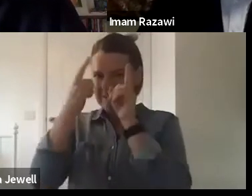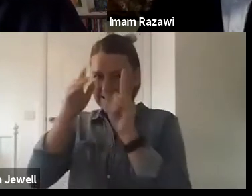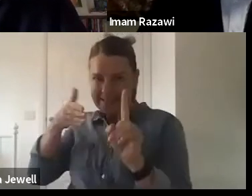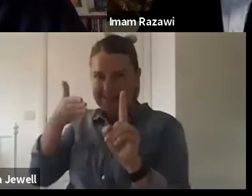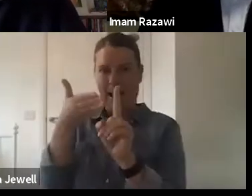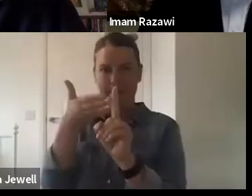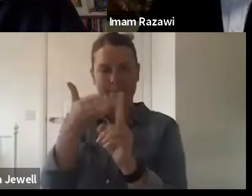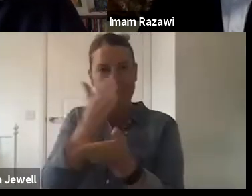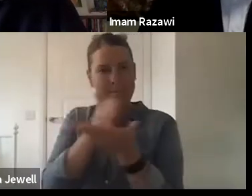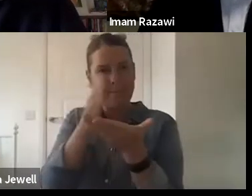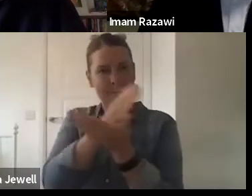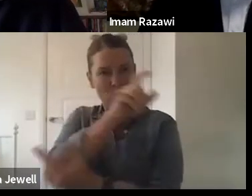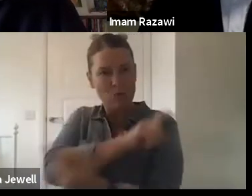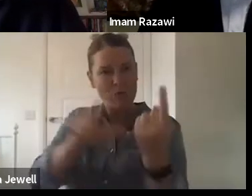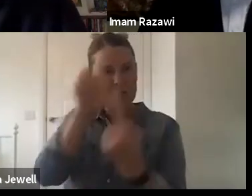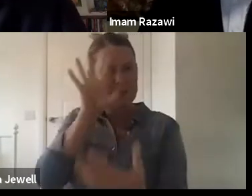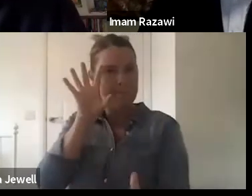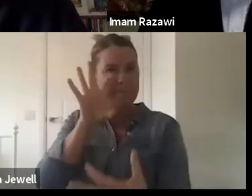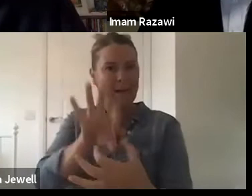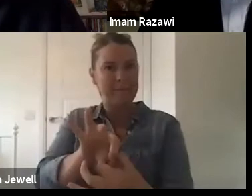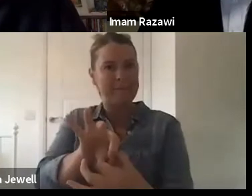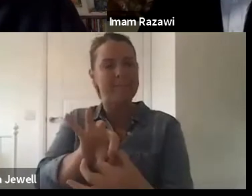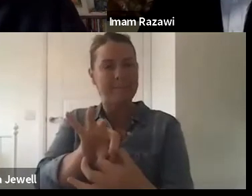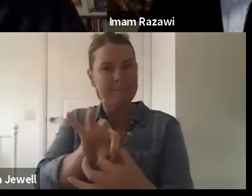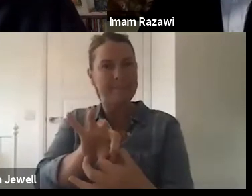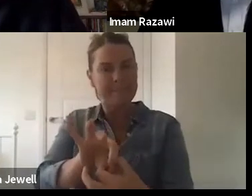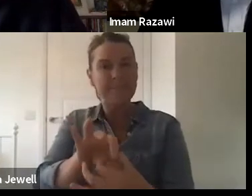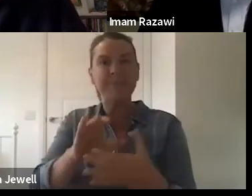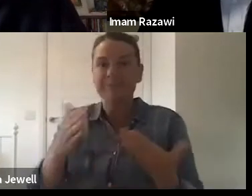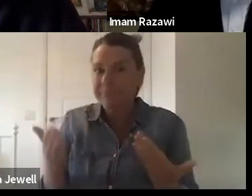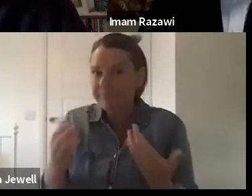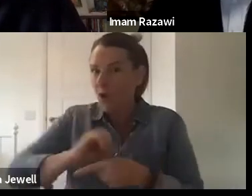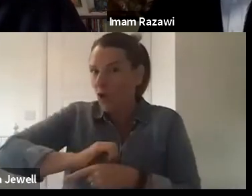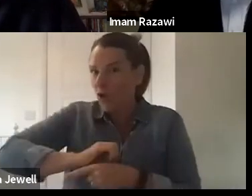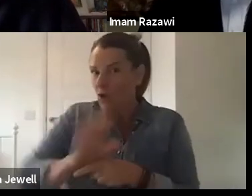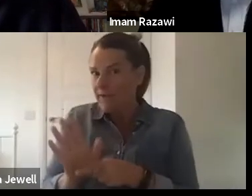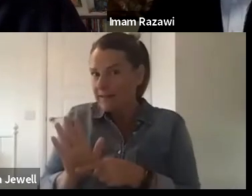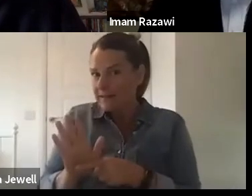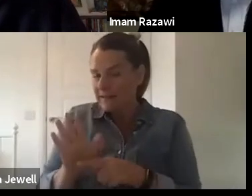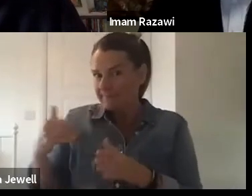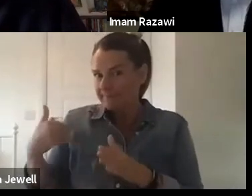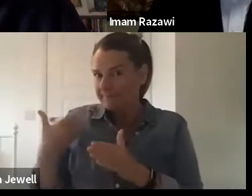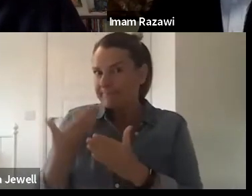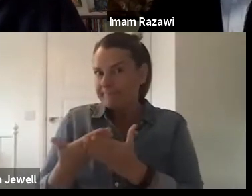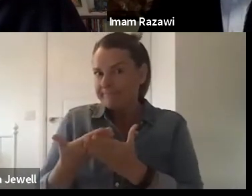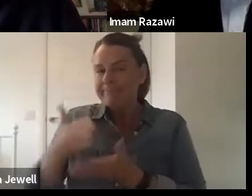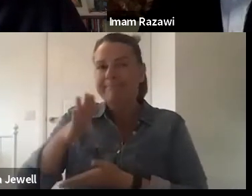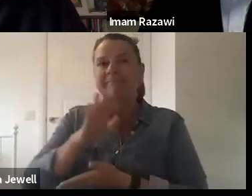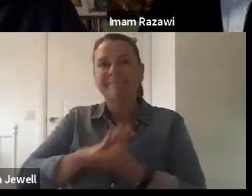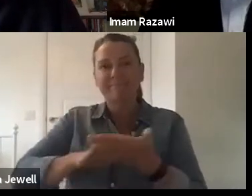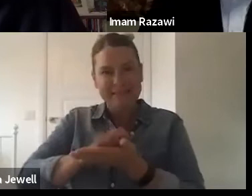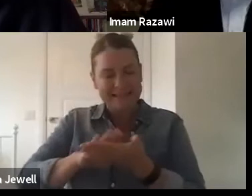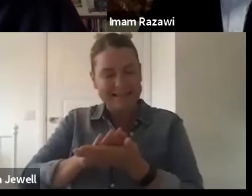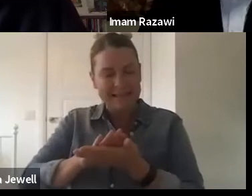And I think that the COVID crisis has perhaps allowed a kind of